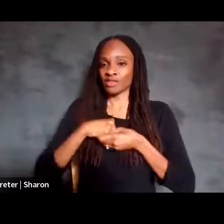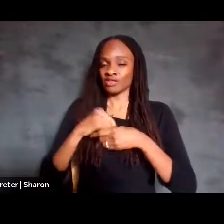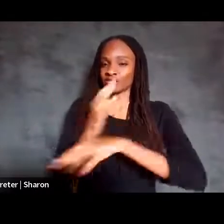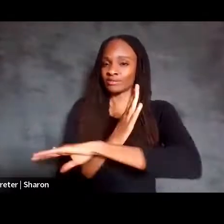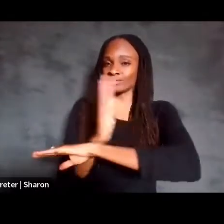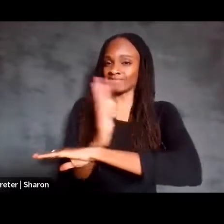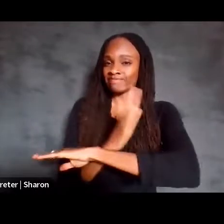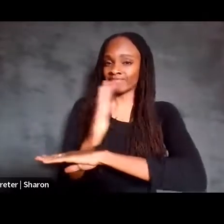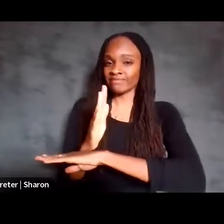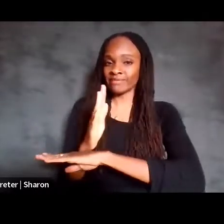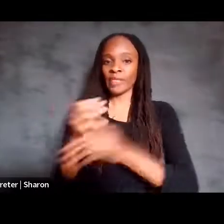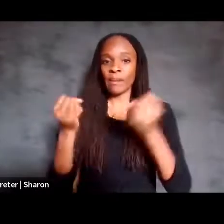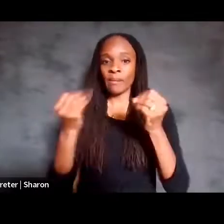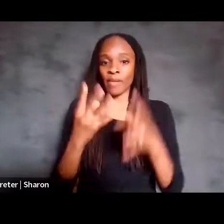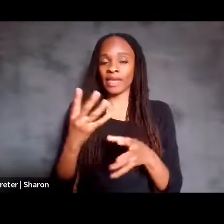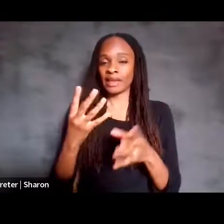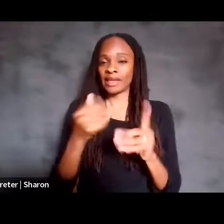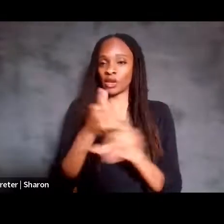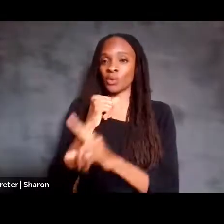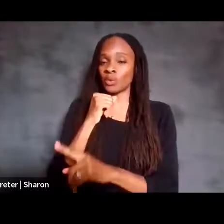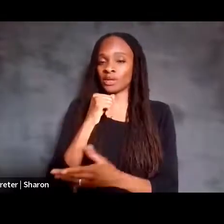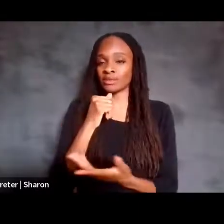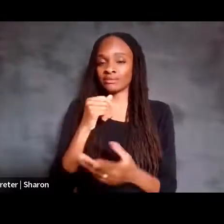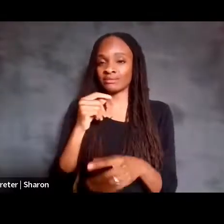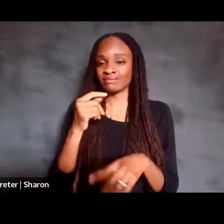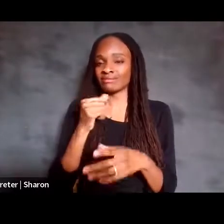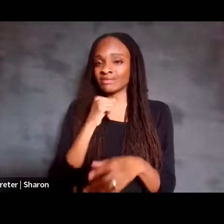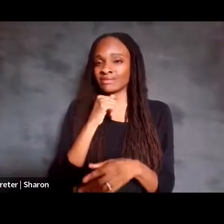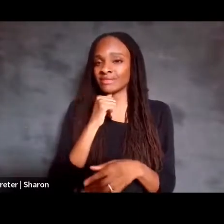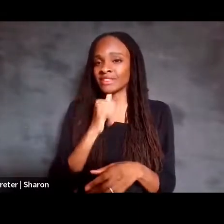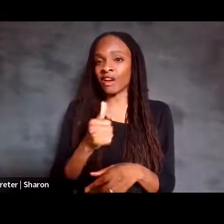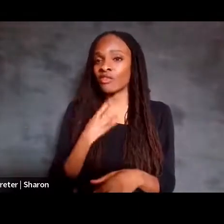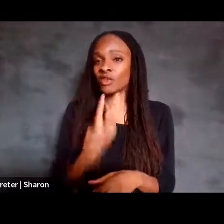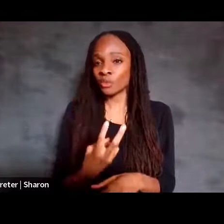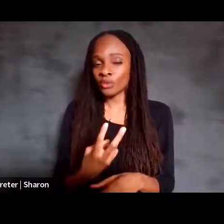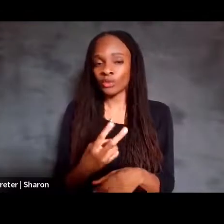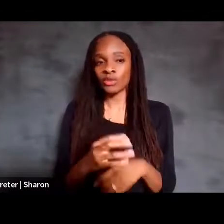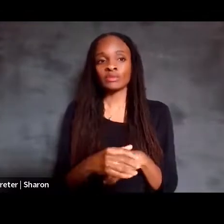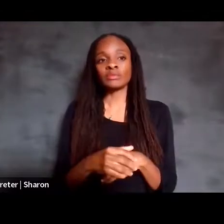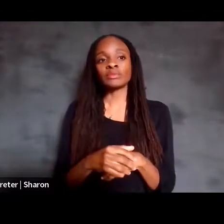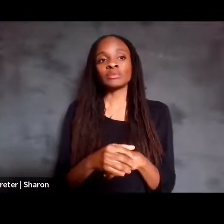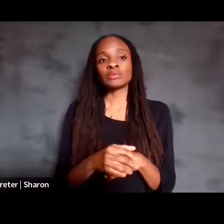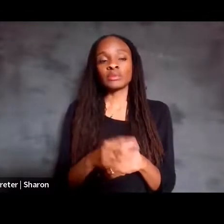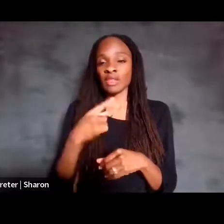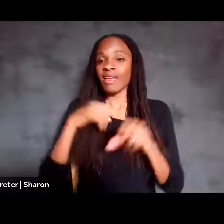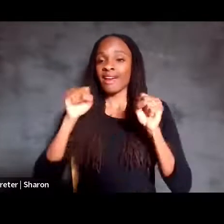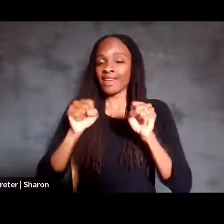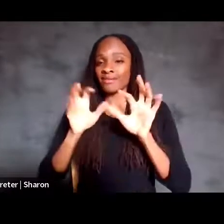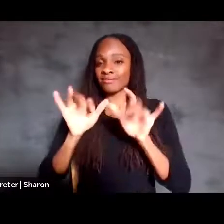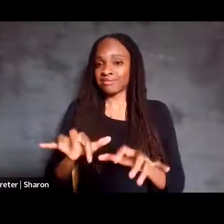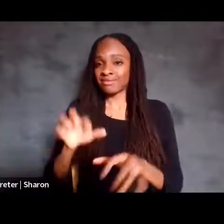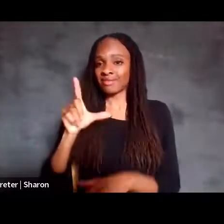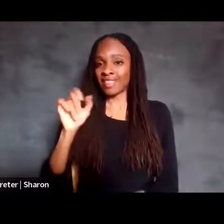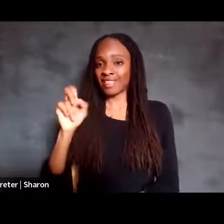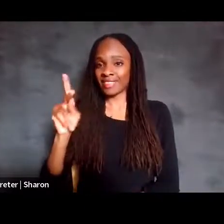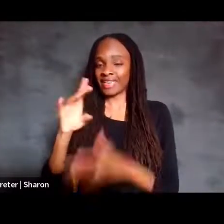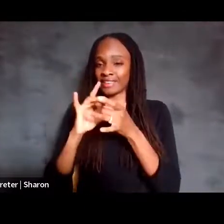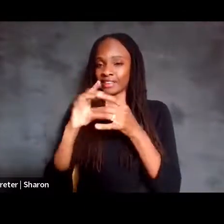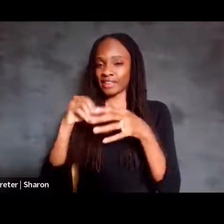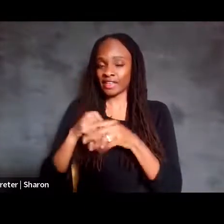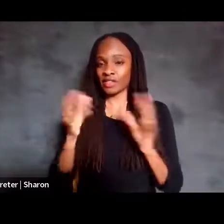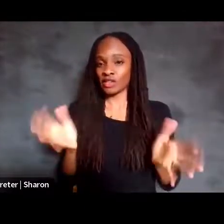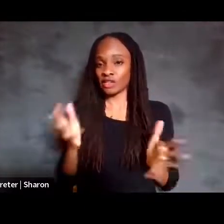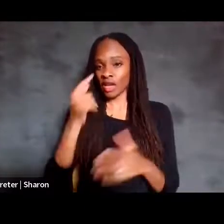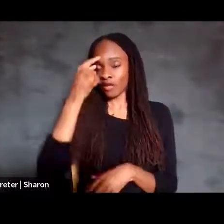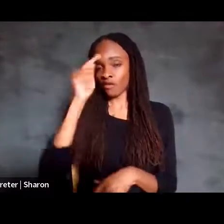nonverbal. And so I can paste a link in the chat to the website for that trial